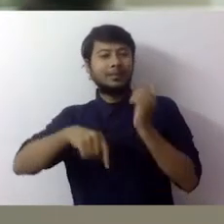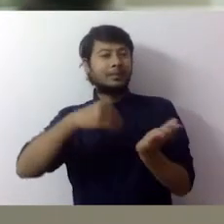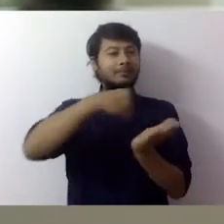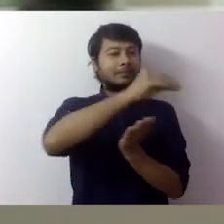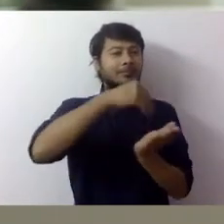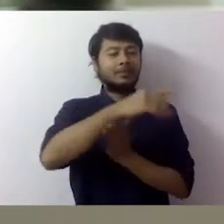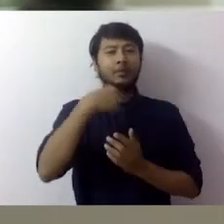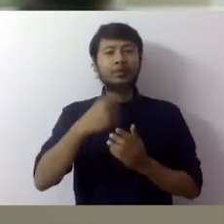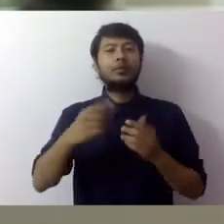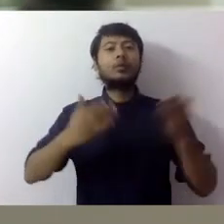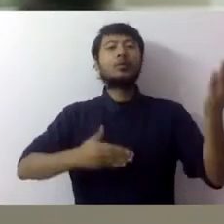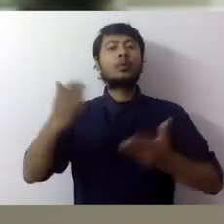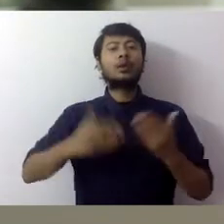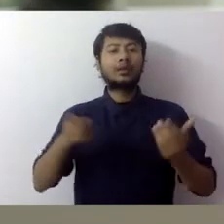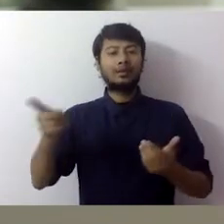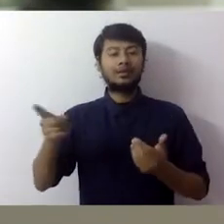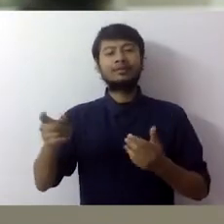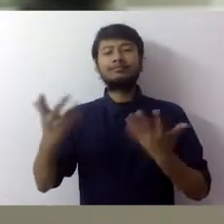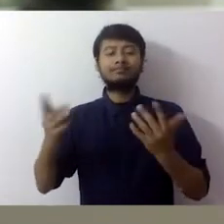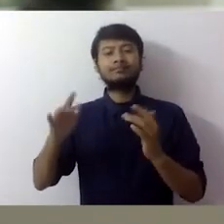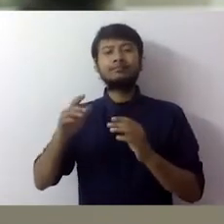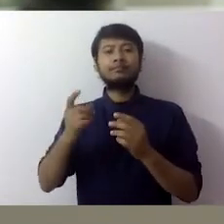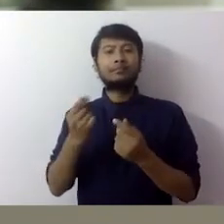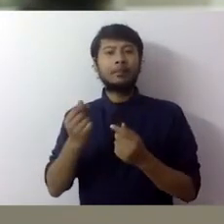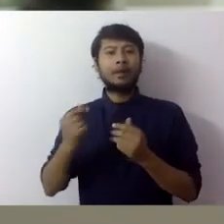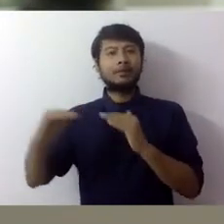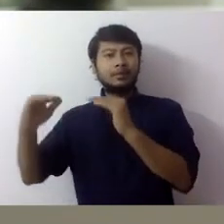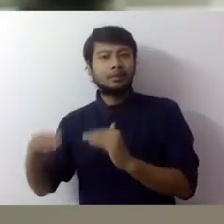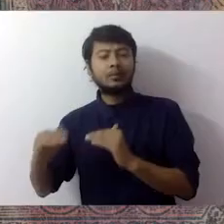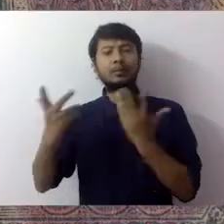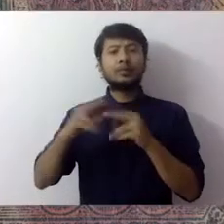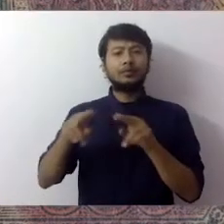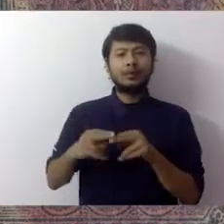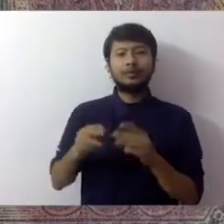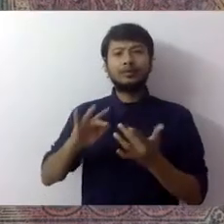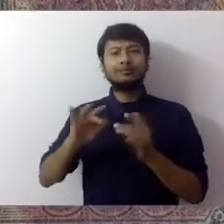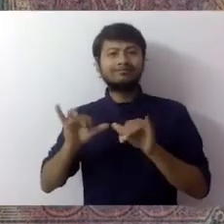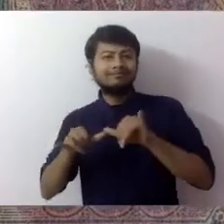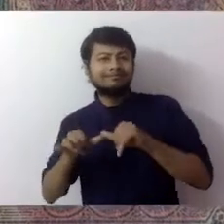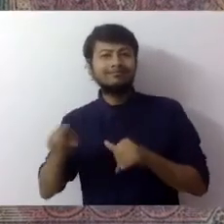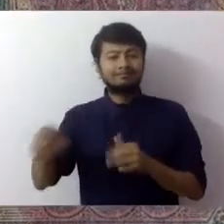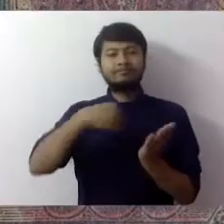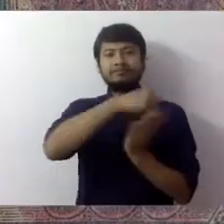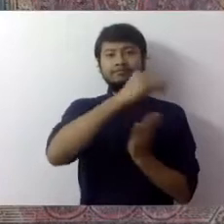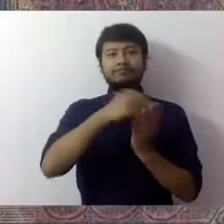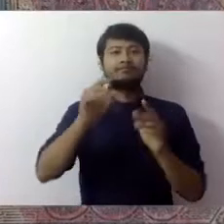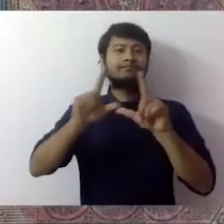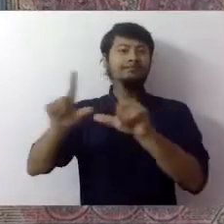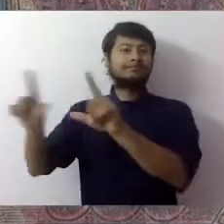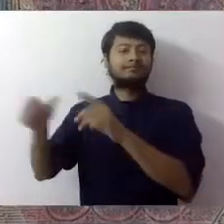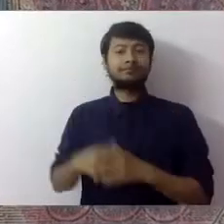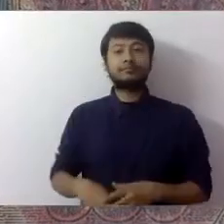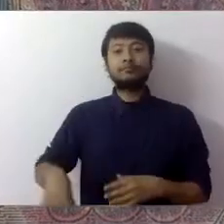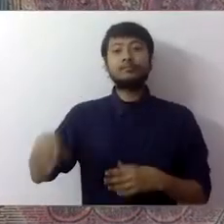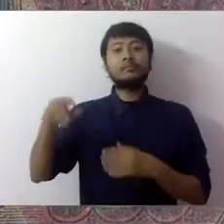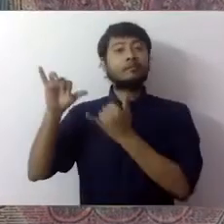Increase in demand necessitated quicker production and in ever-growing numbers. A close examination of this Radhakrishna print